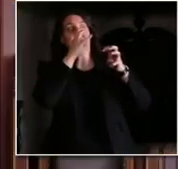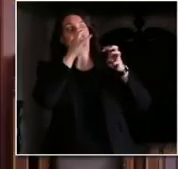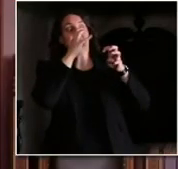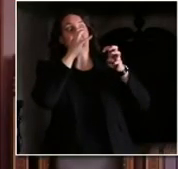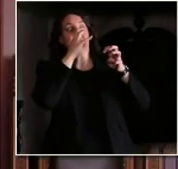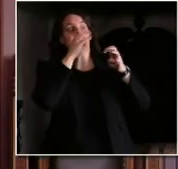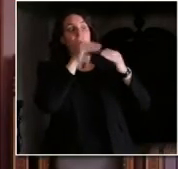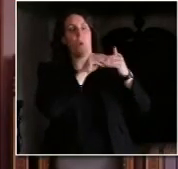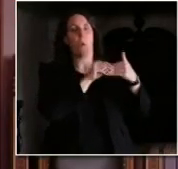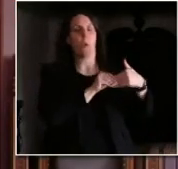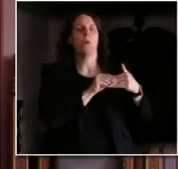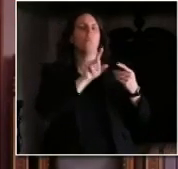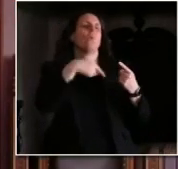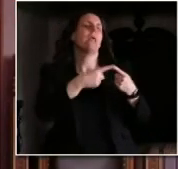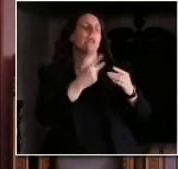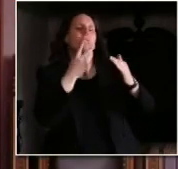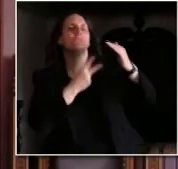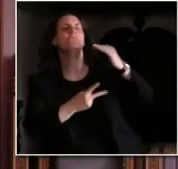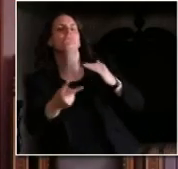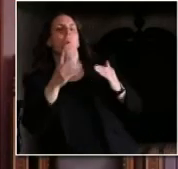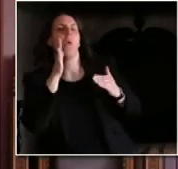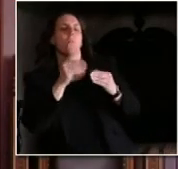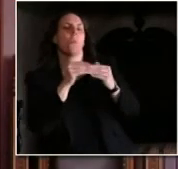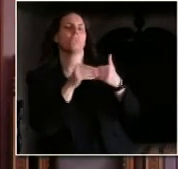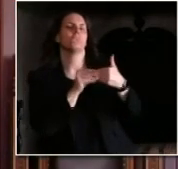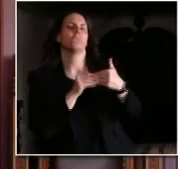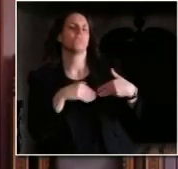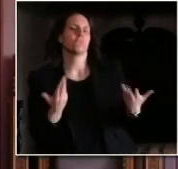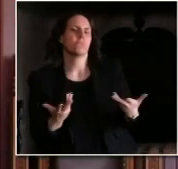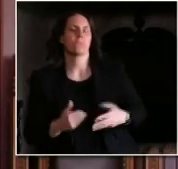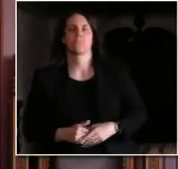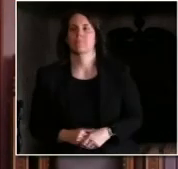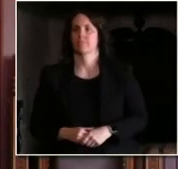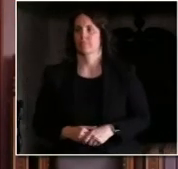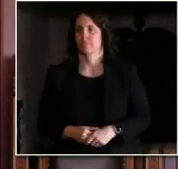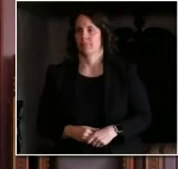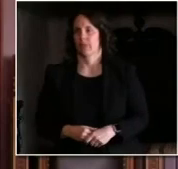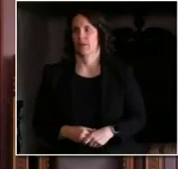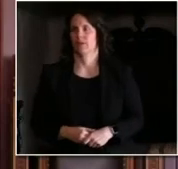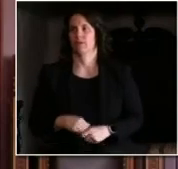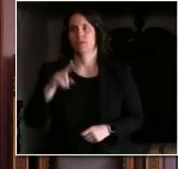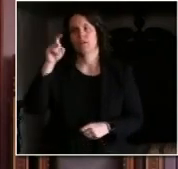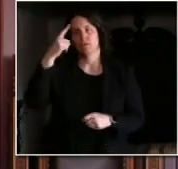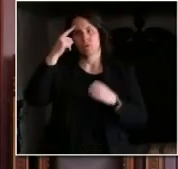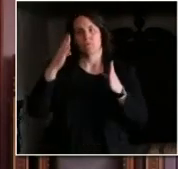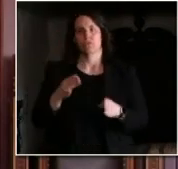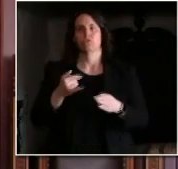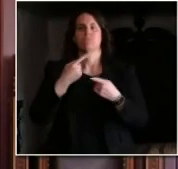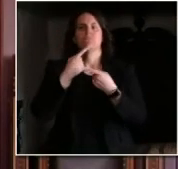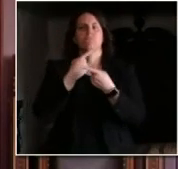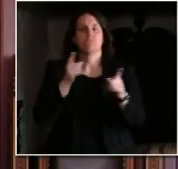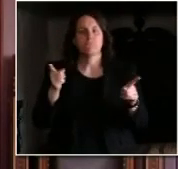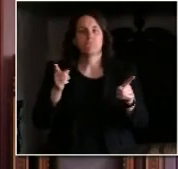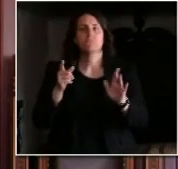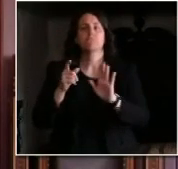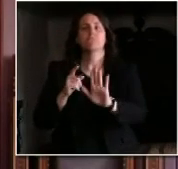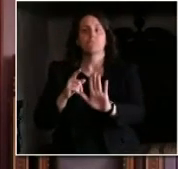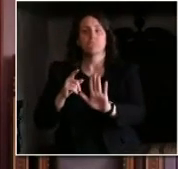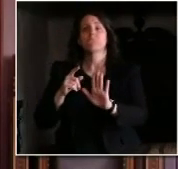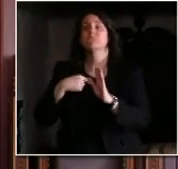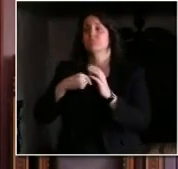As I just said we are we've extended it to the 26th in that time we our